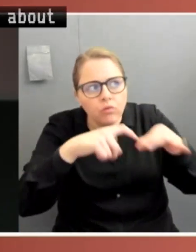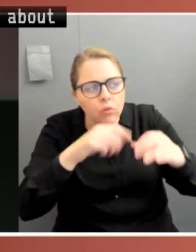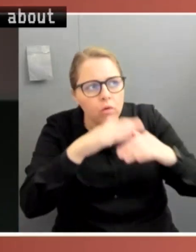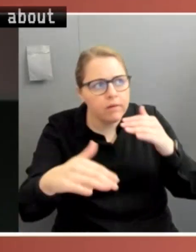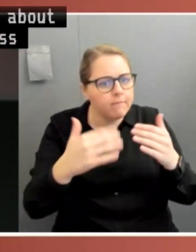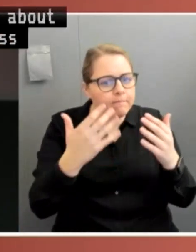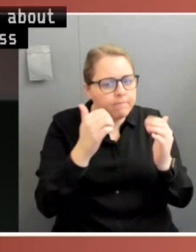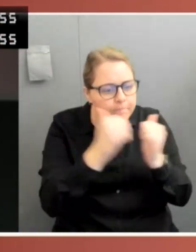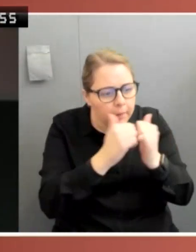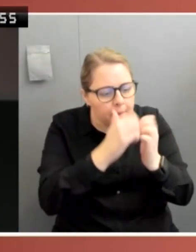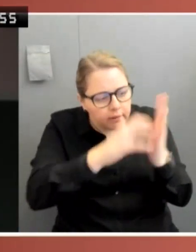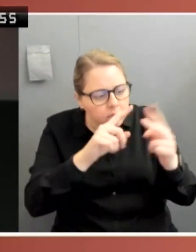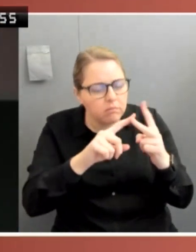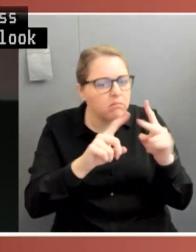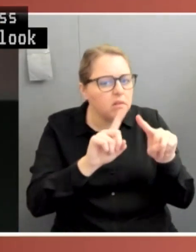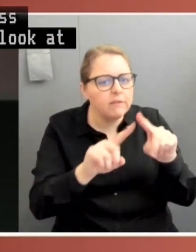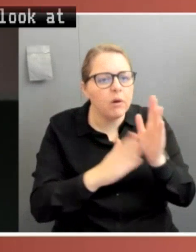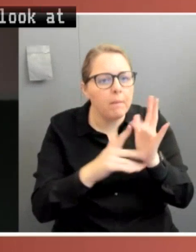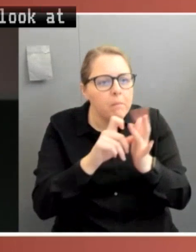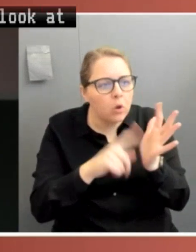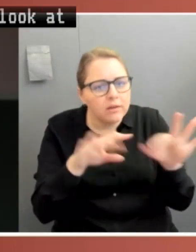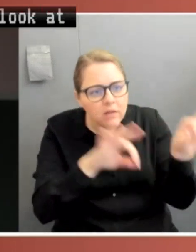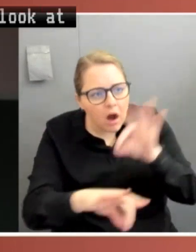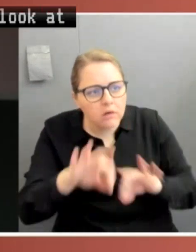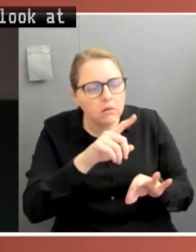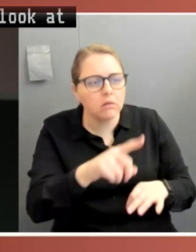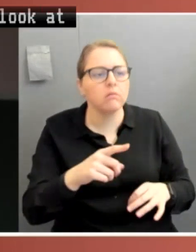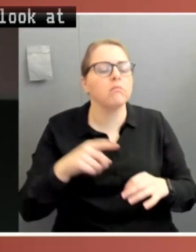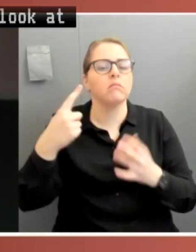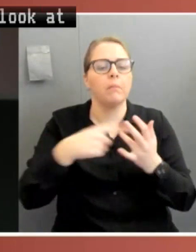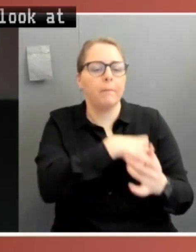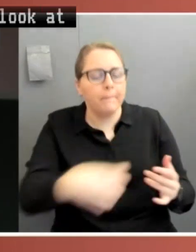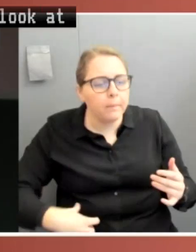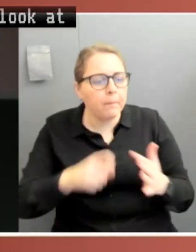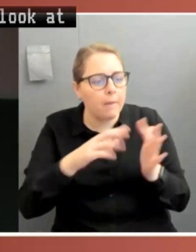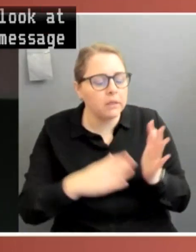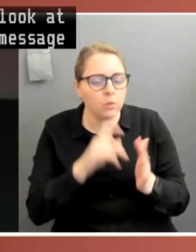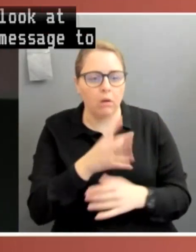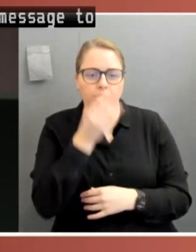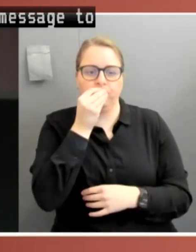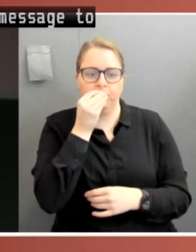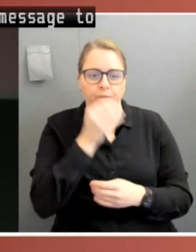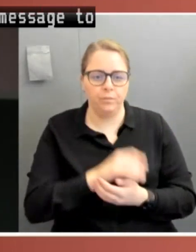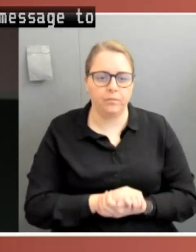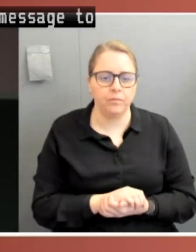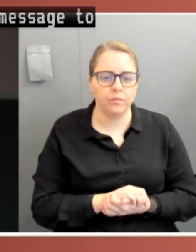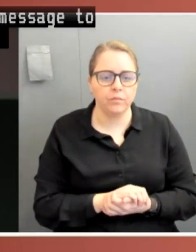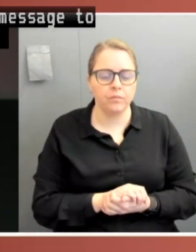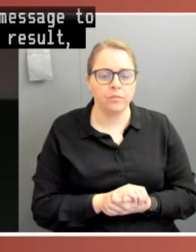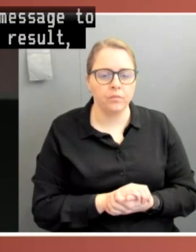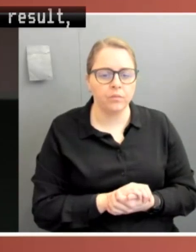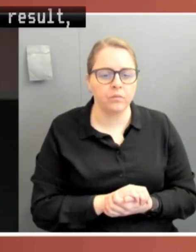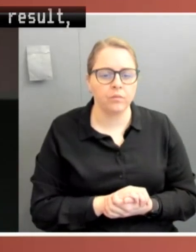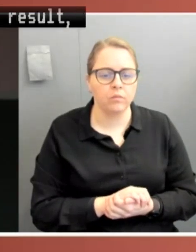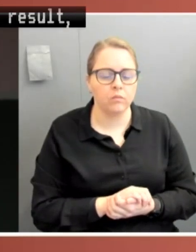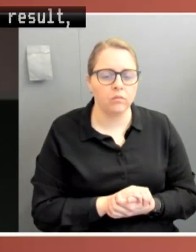It enabled the message to be tightly controlled. The result, though, was across the pandemic, particularly at some key points,